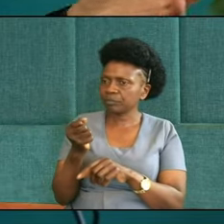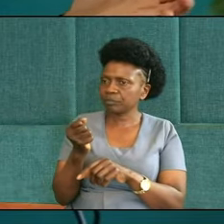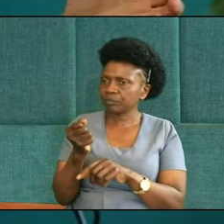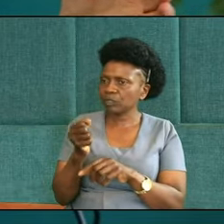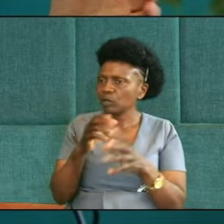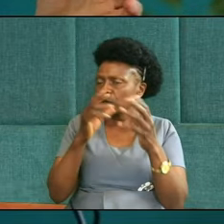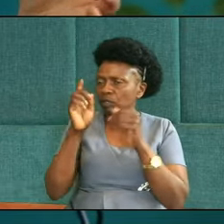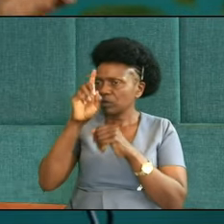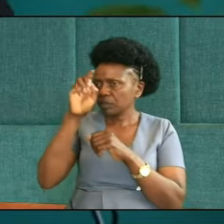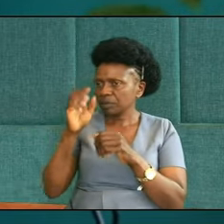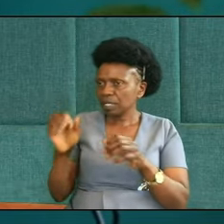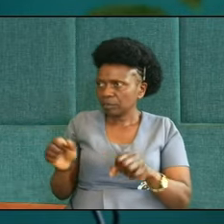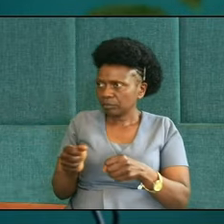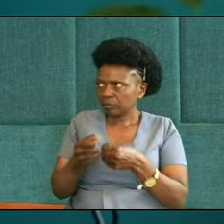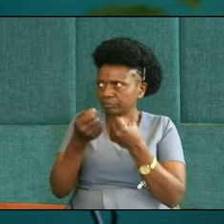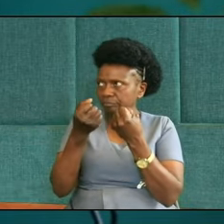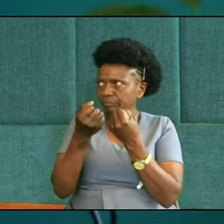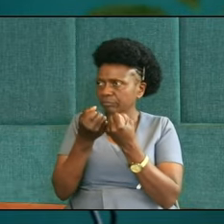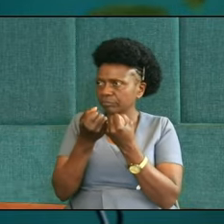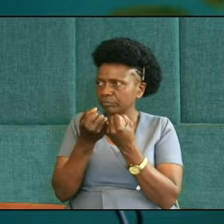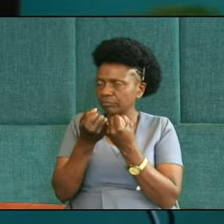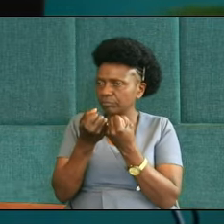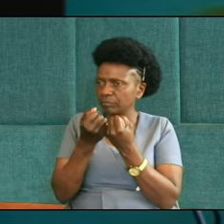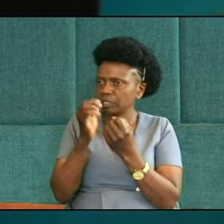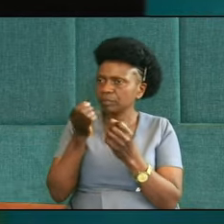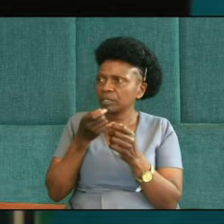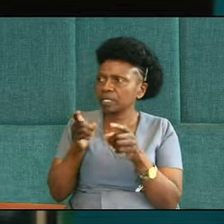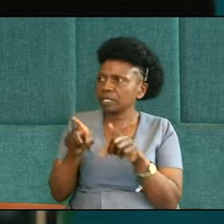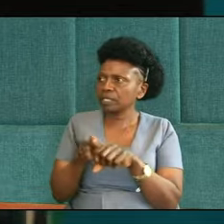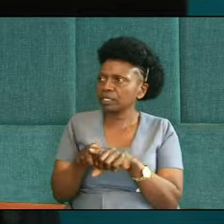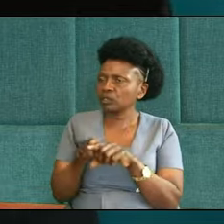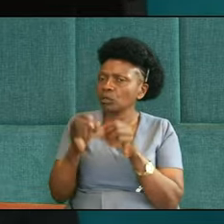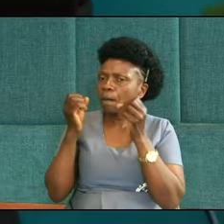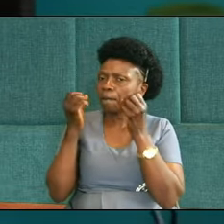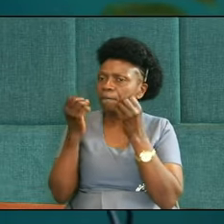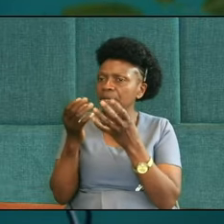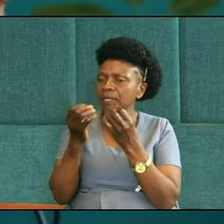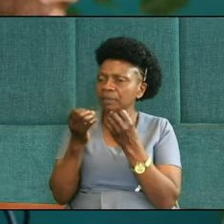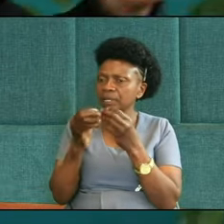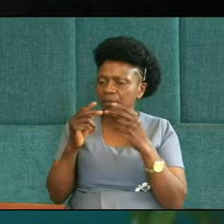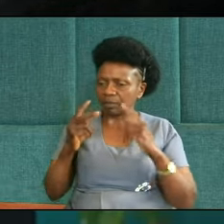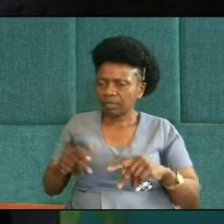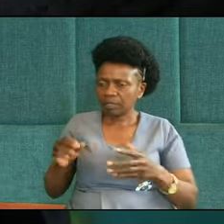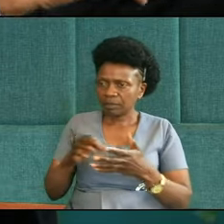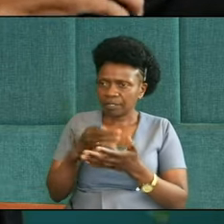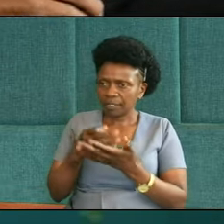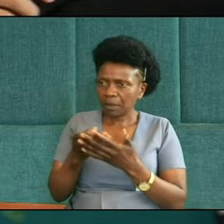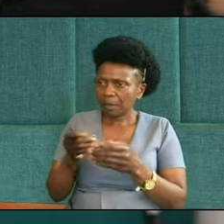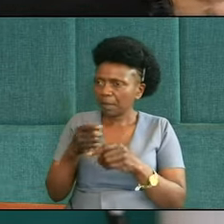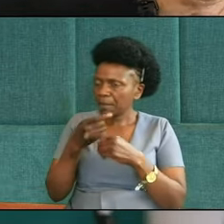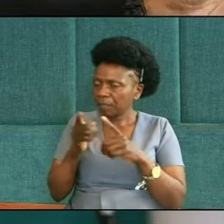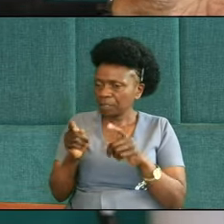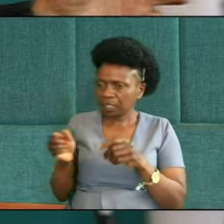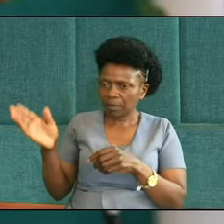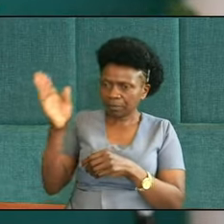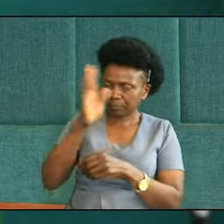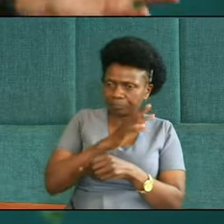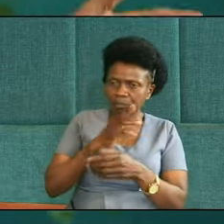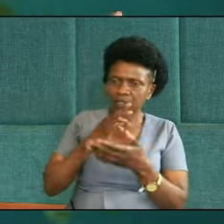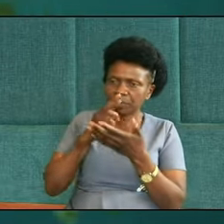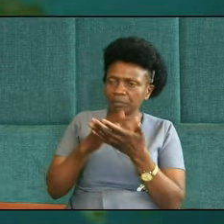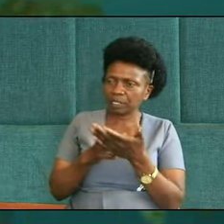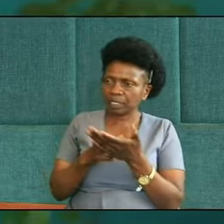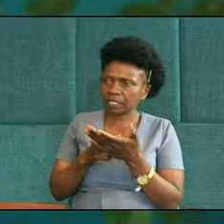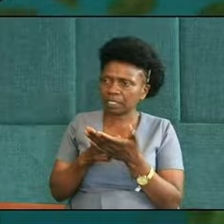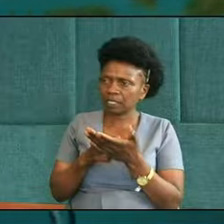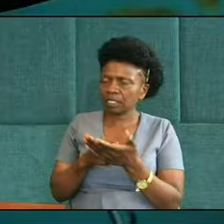of life is, too many of us have failed, many more of us are like Judah, aren't we? We have